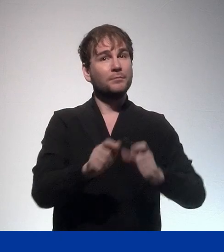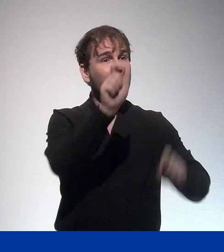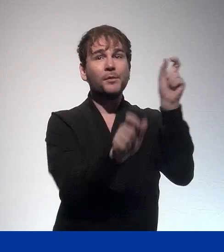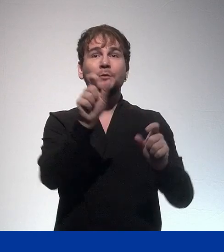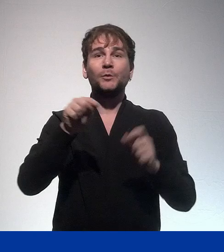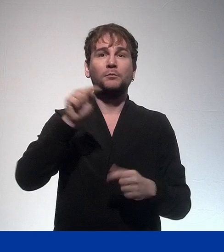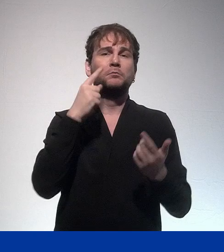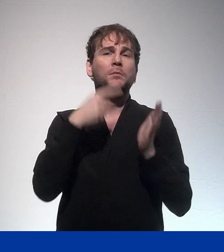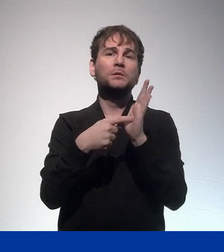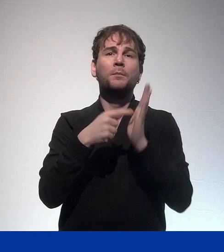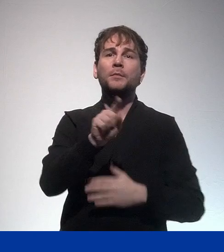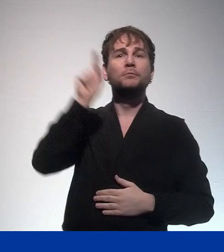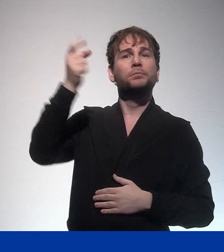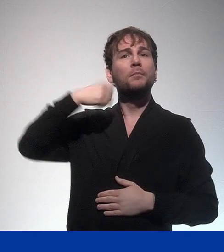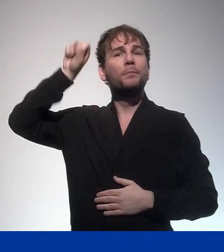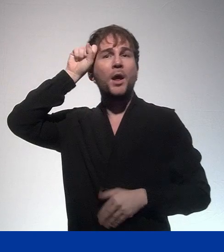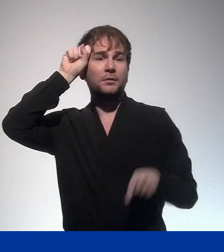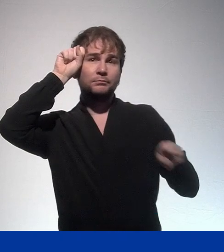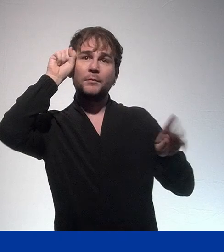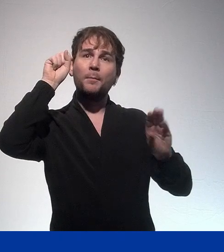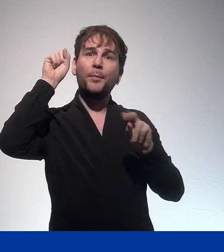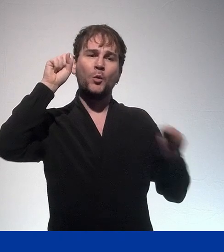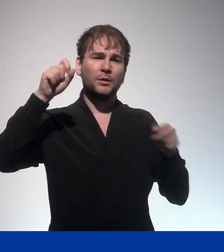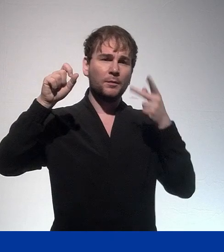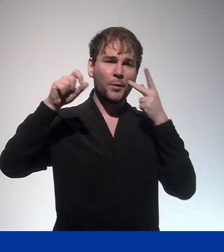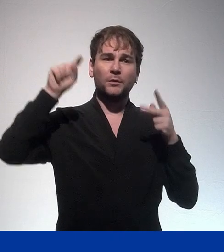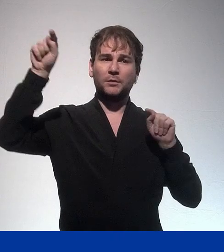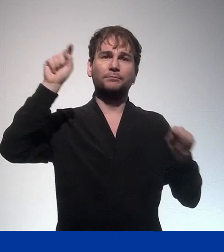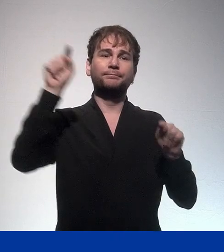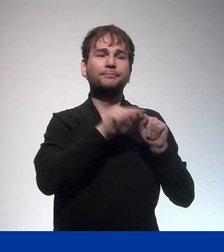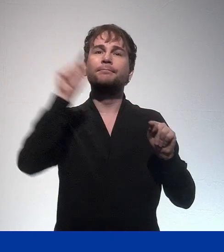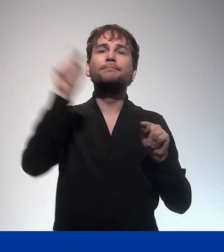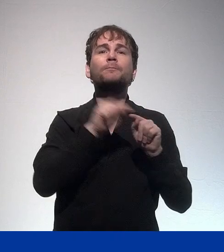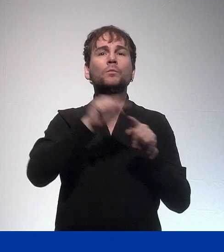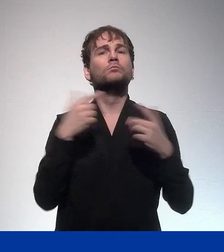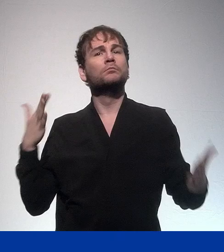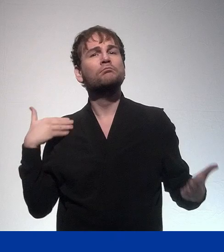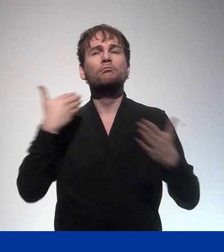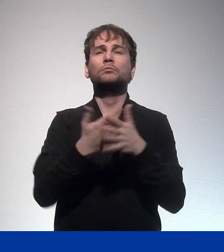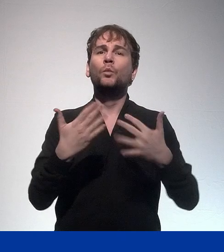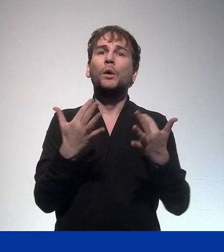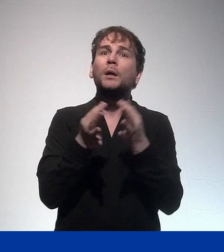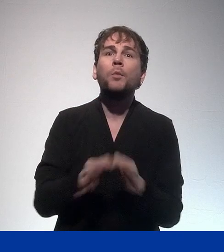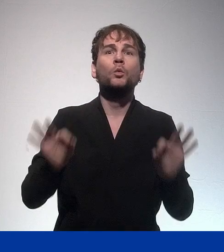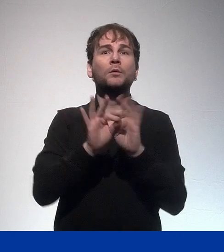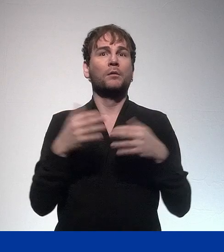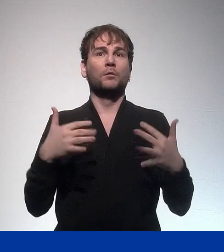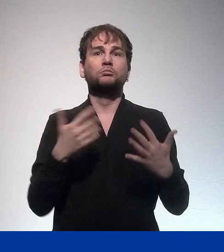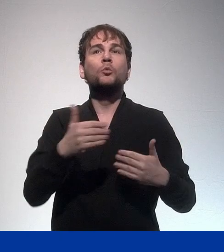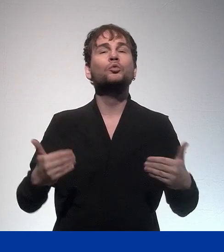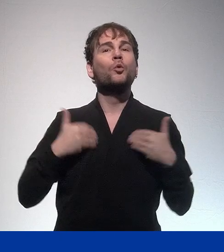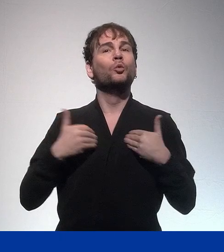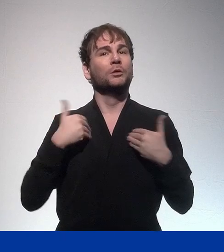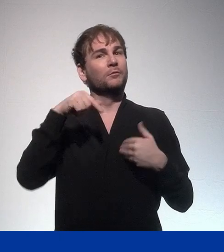connect people working in bond, in Berlin, across Germany and Europe. The bond process will be a